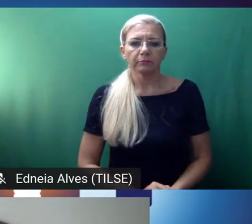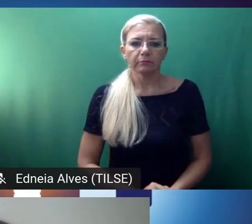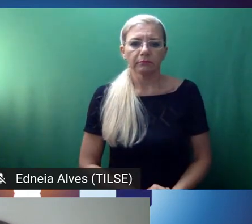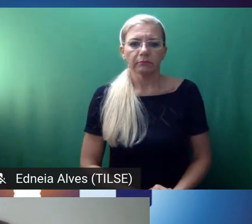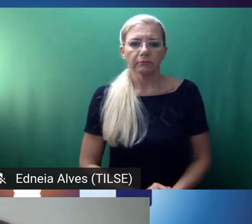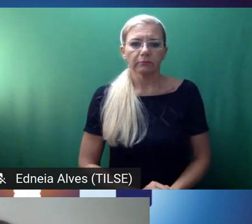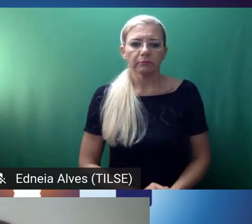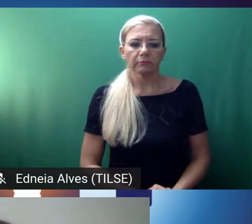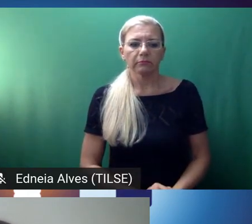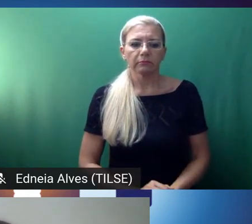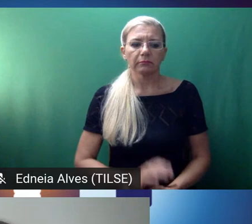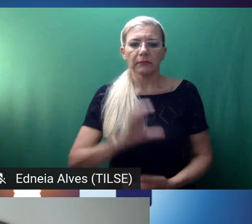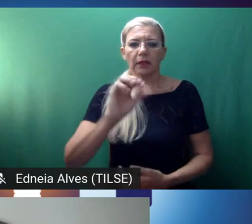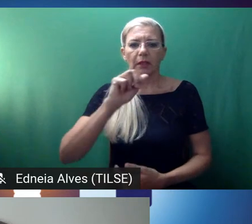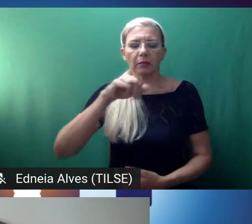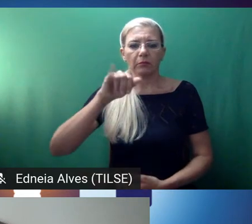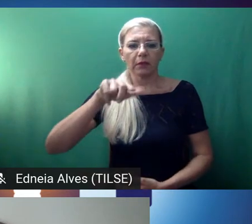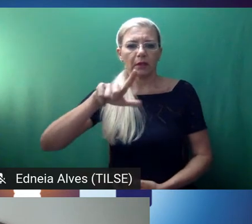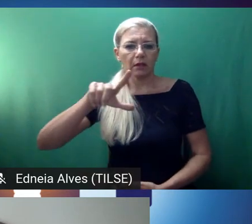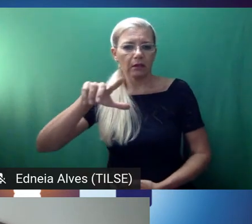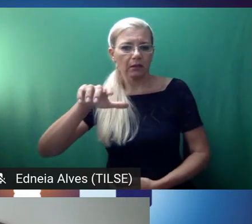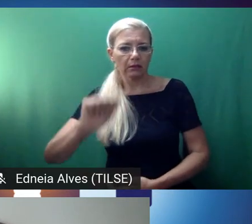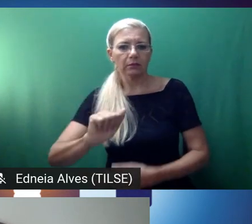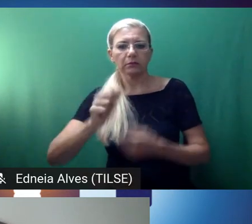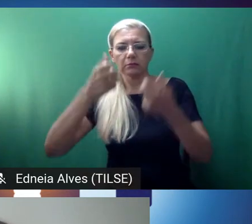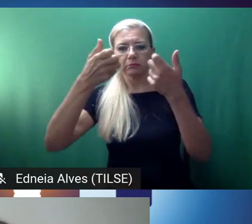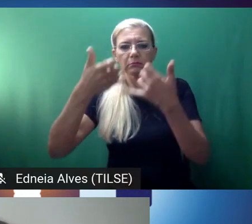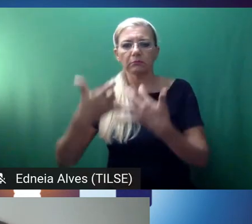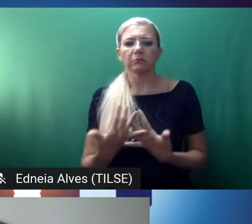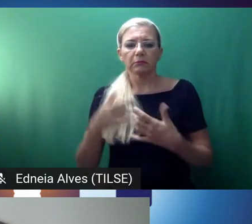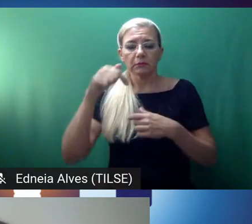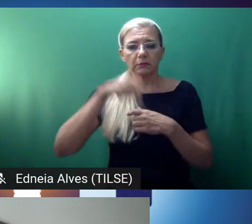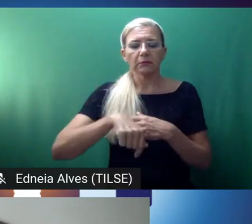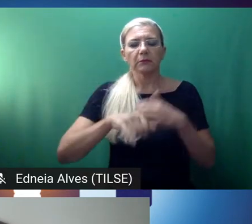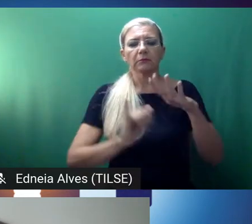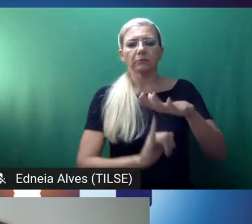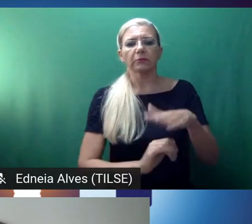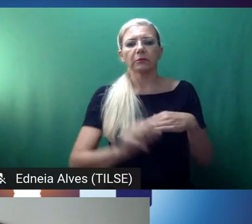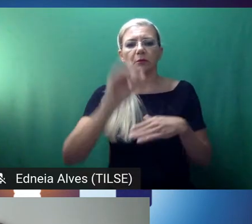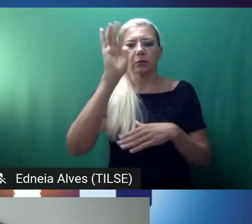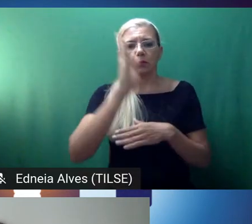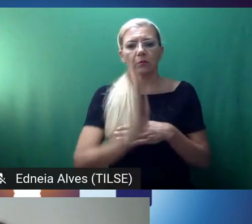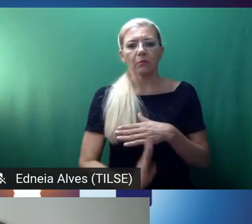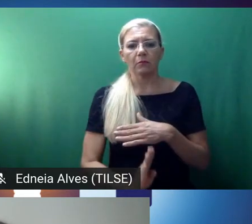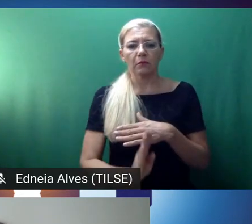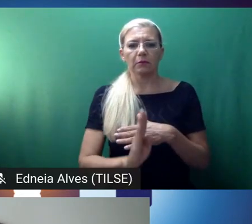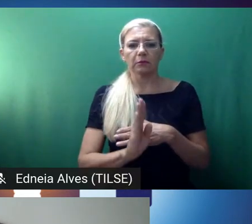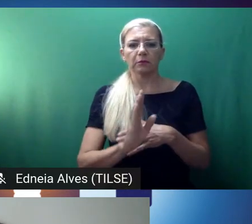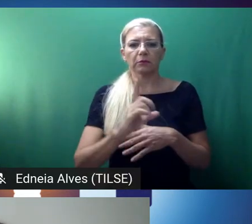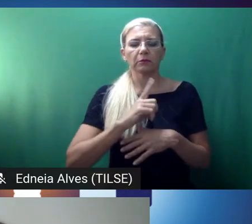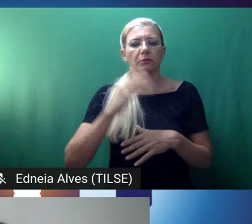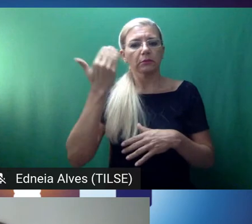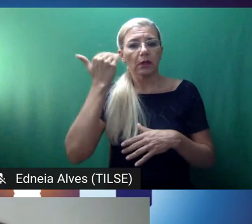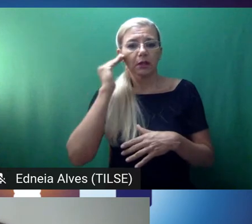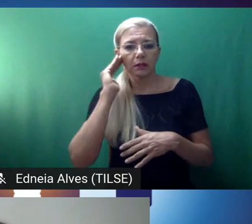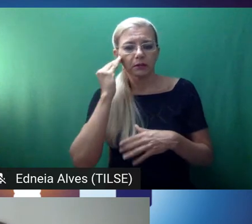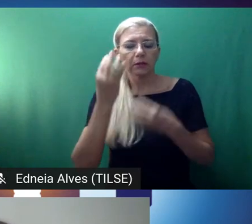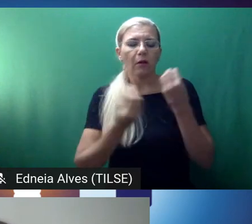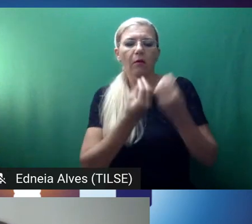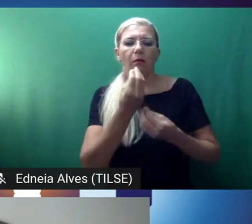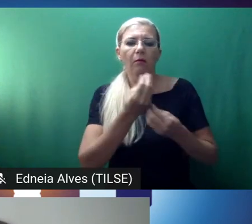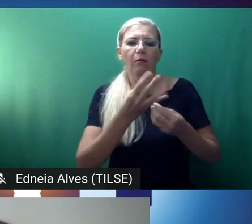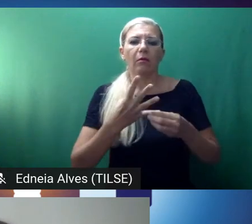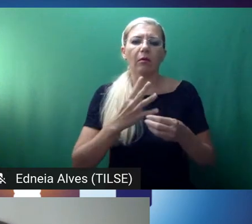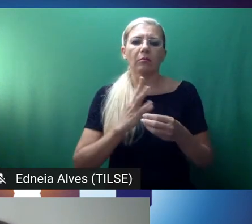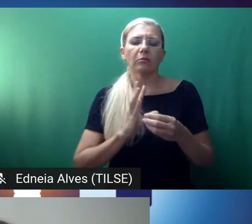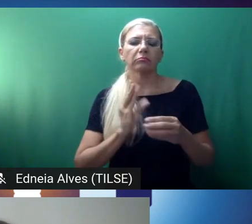Camila mentions that the institutions in Brazil are struggling to understand how to implement EMI.